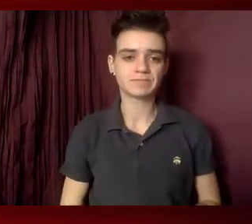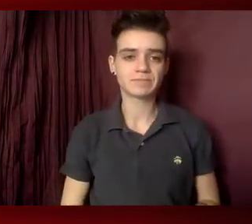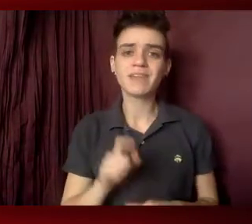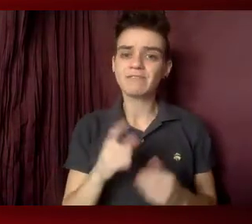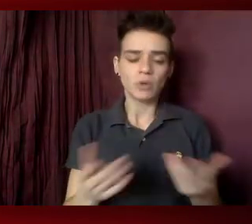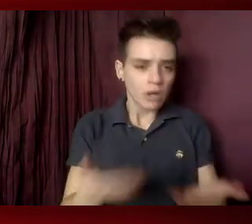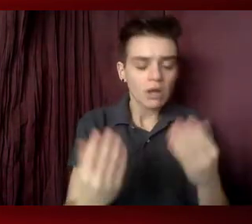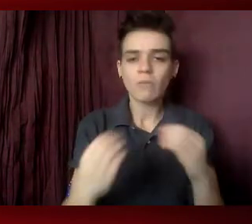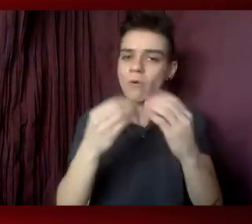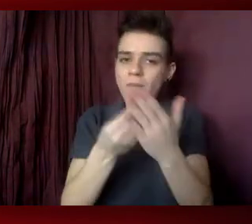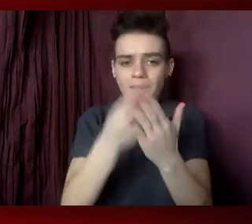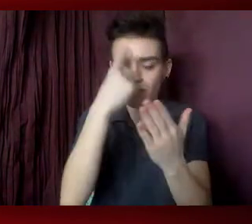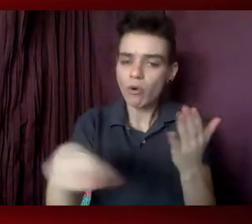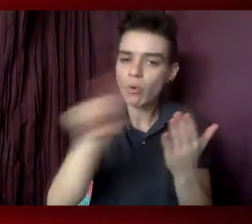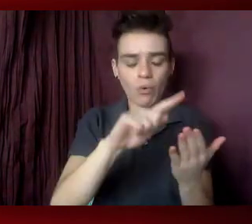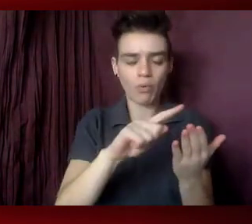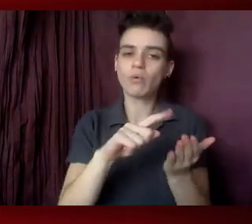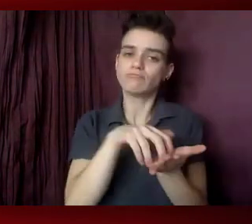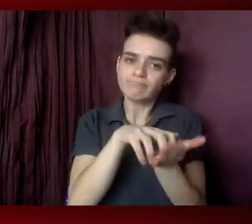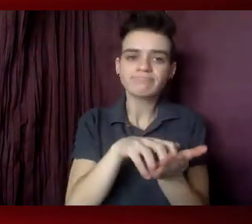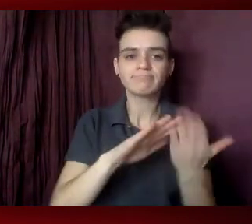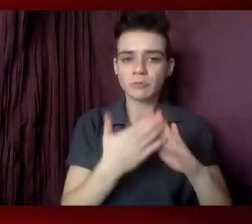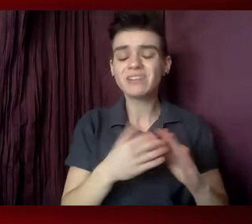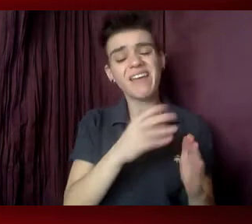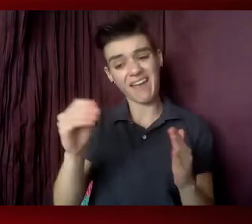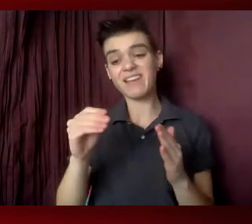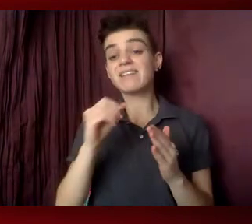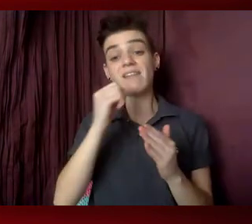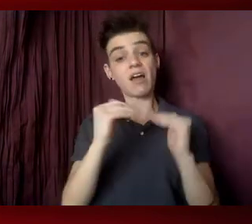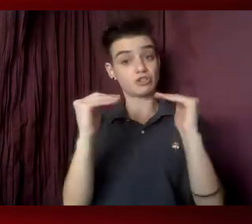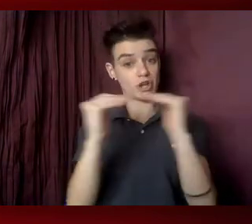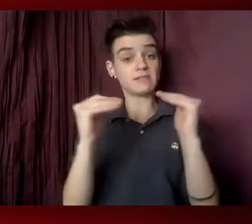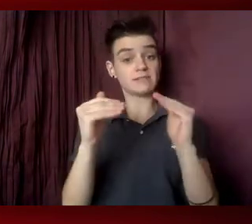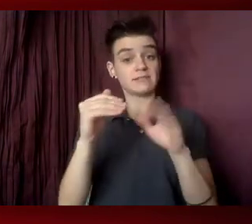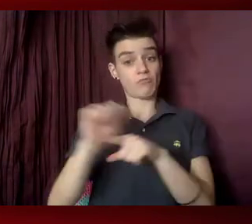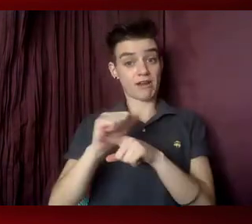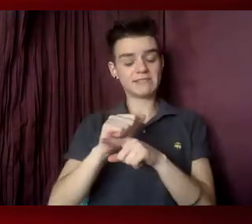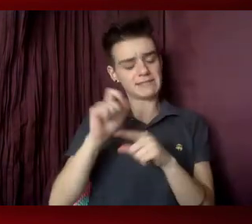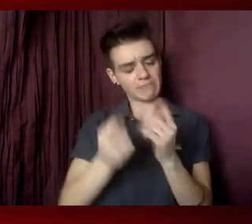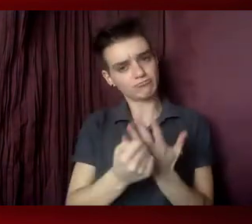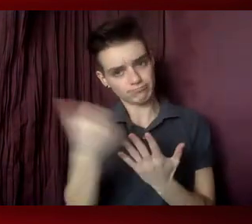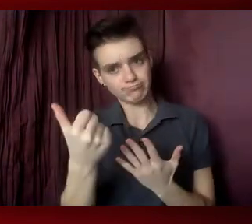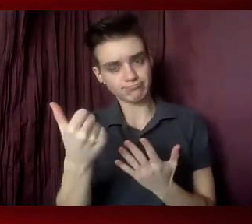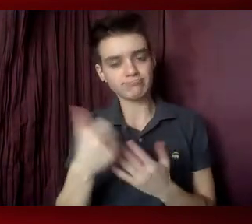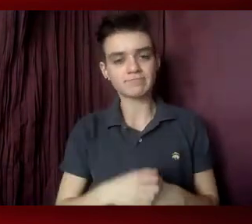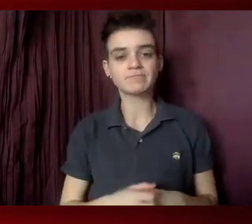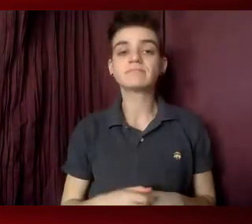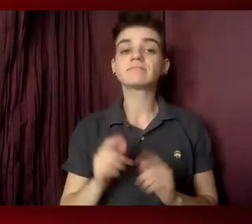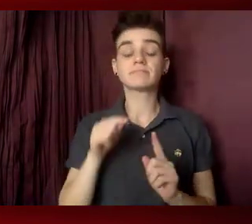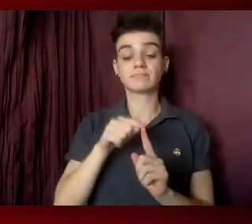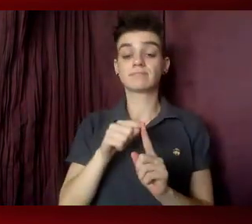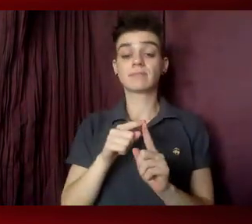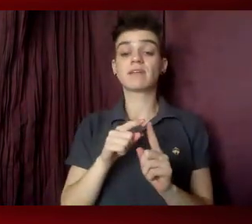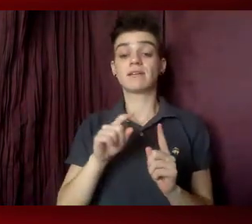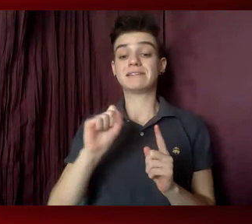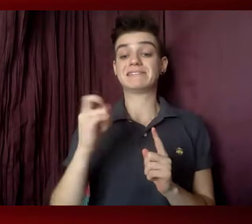communities. And we need to eliminate unjust and punitive practices that target certain groups, including decriminalizing sex